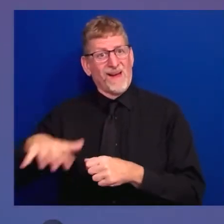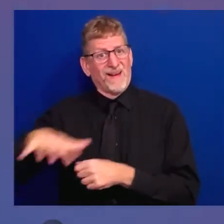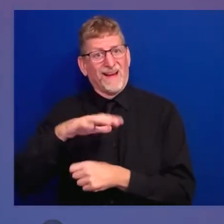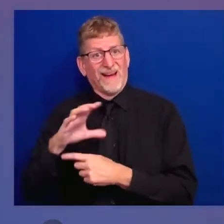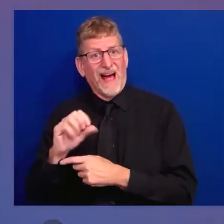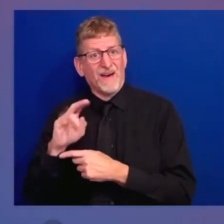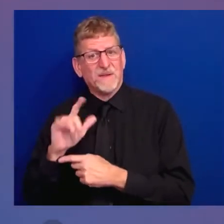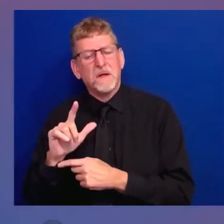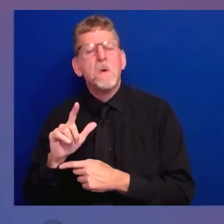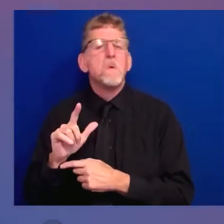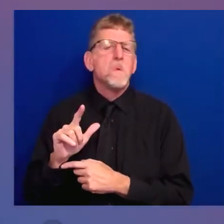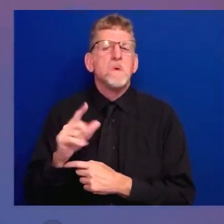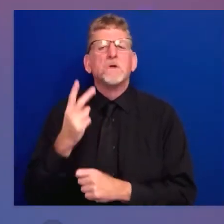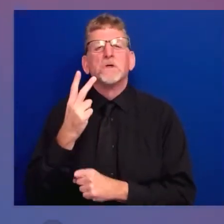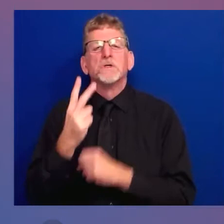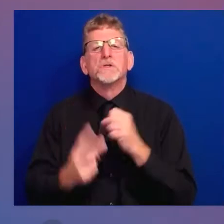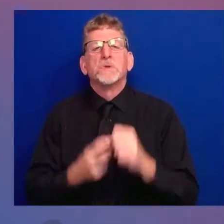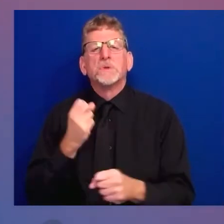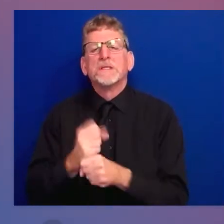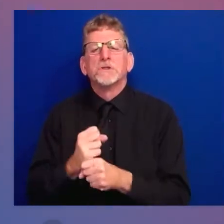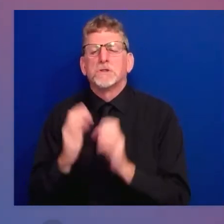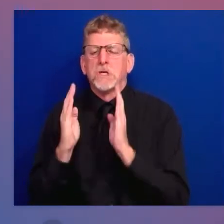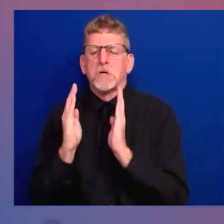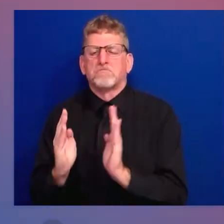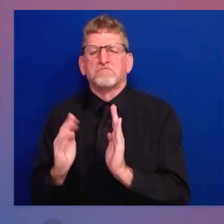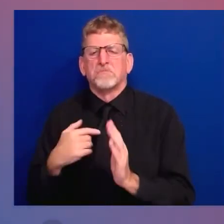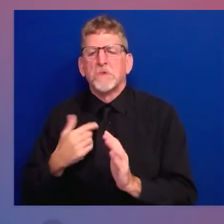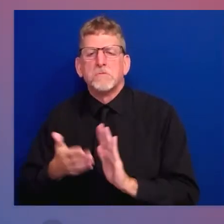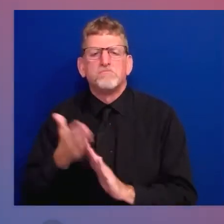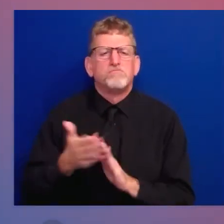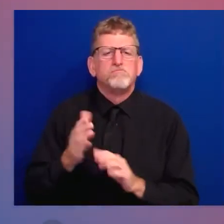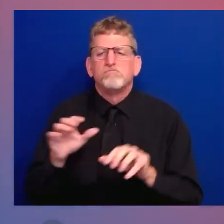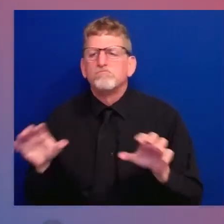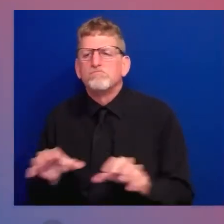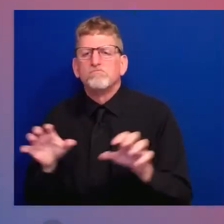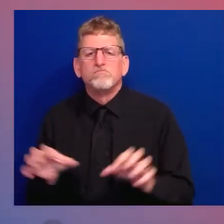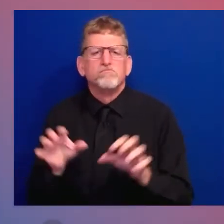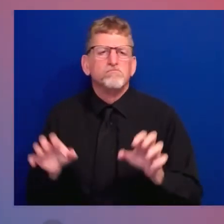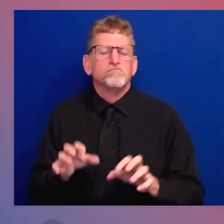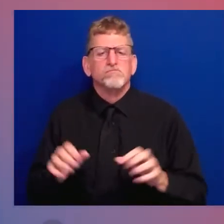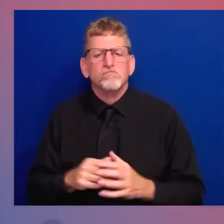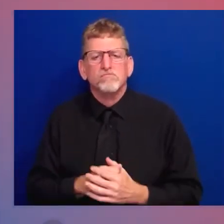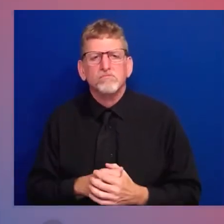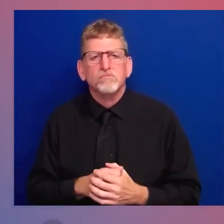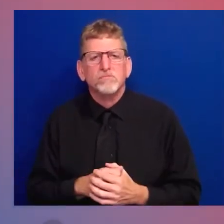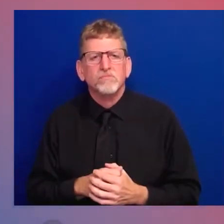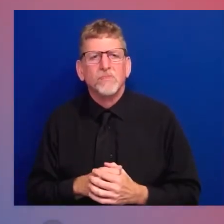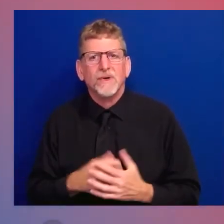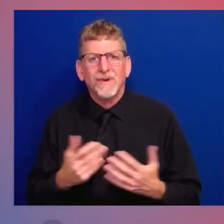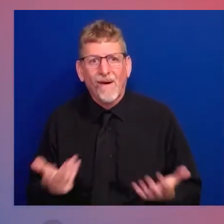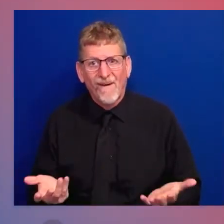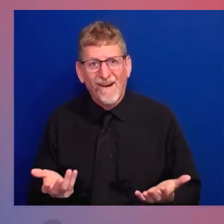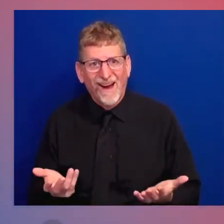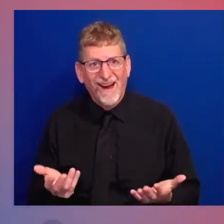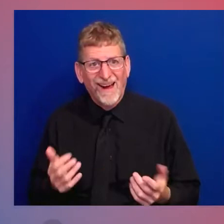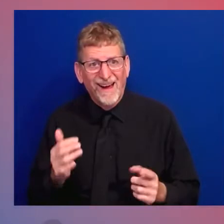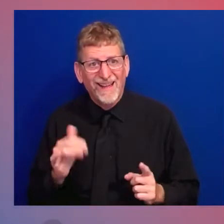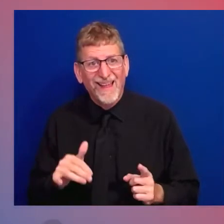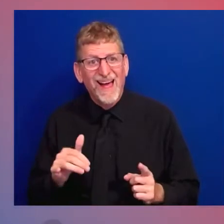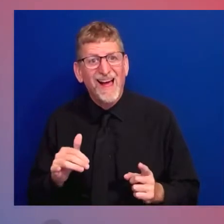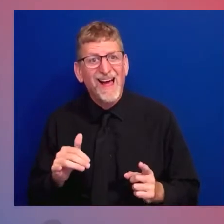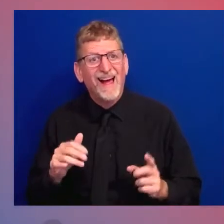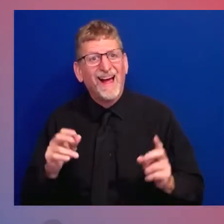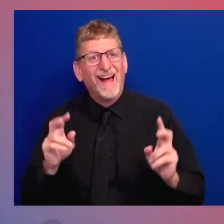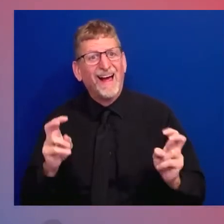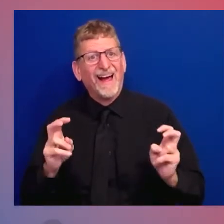saw more in me than I saw in me. And I was forced to know what we say in public life, up or out. And I ended up